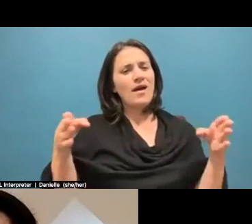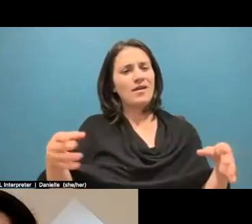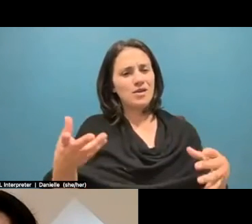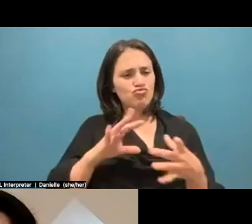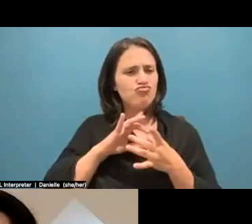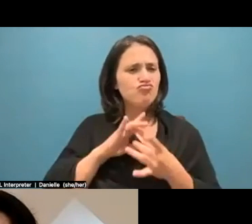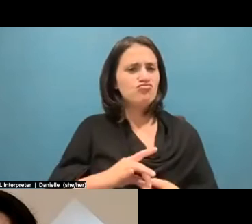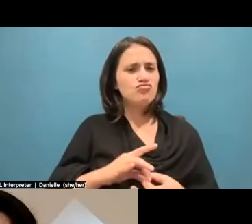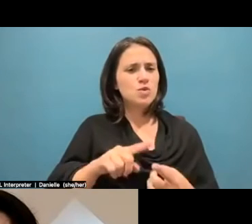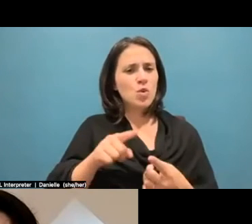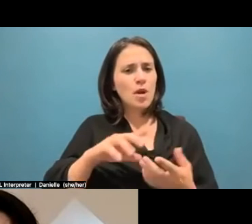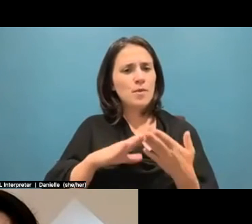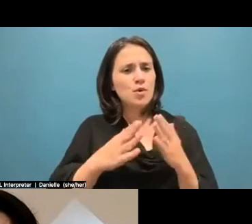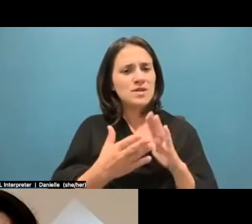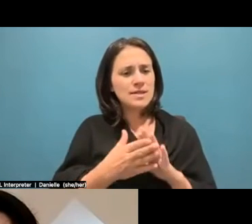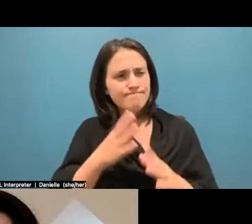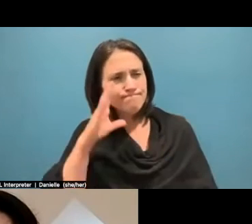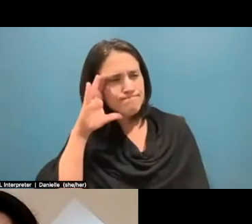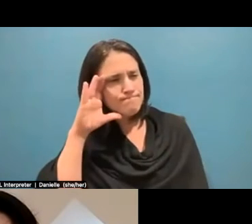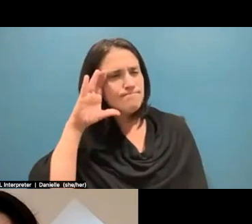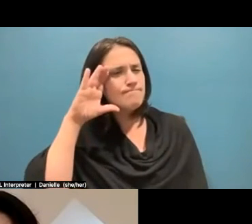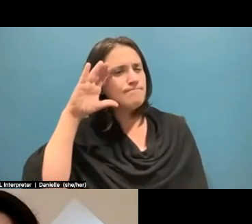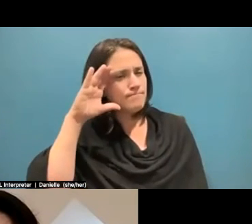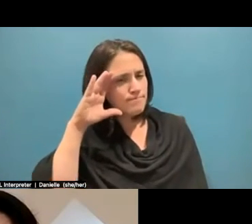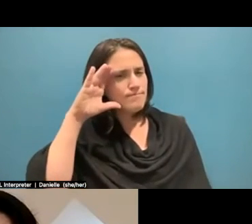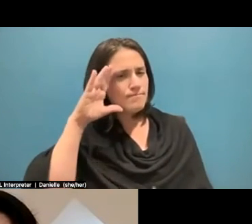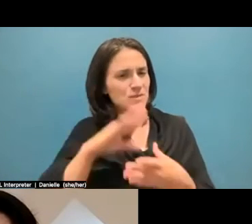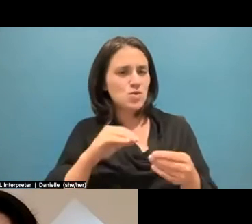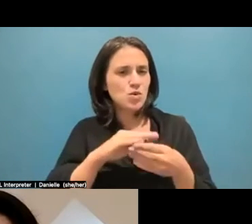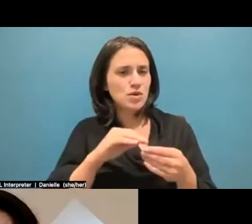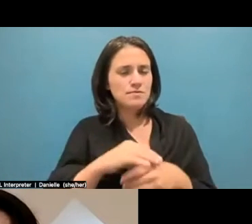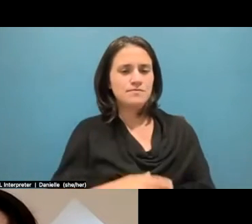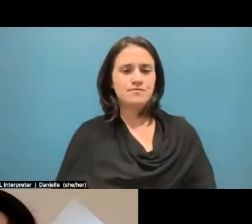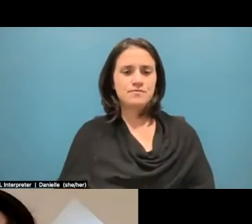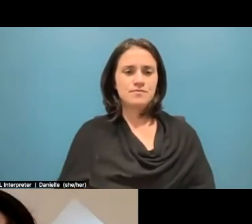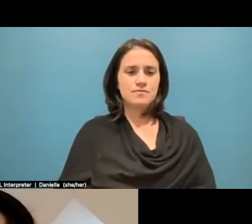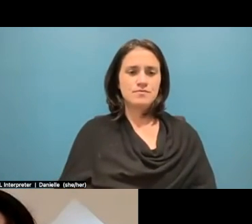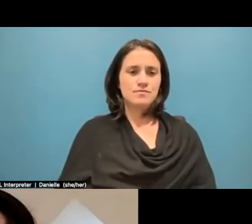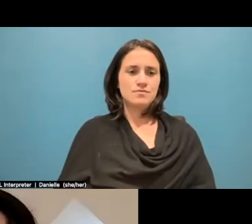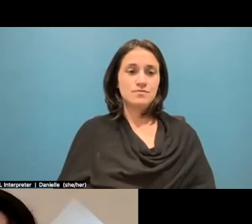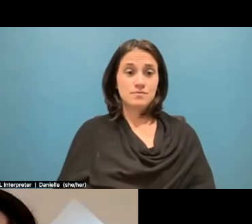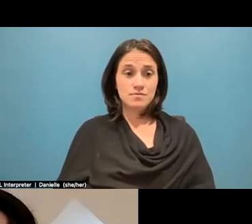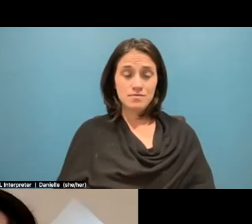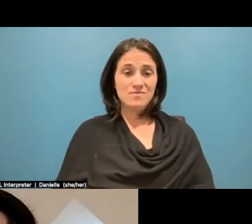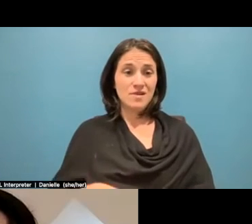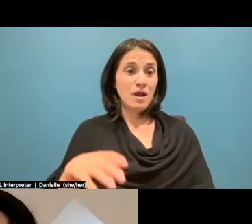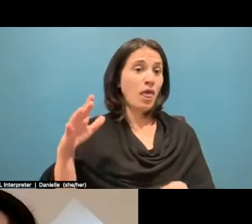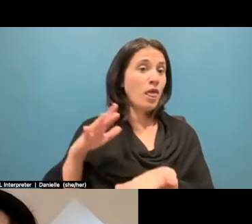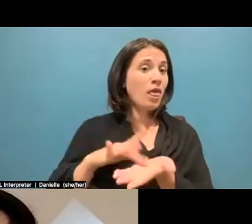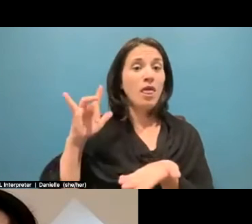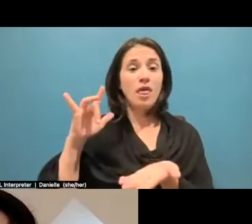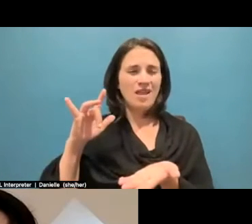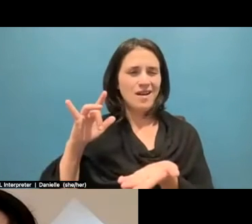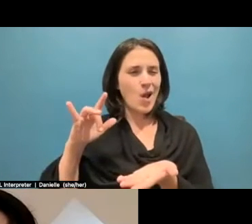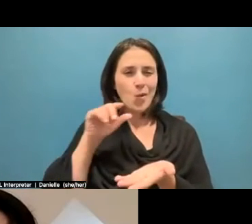anyway. And you're more likely not to be invited back to those communities, you know, and things like that. So for me, I